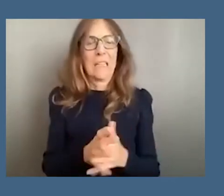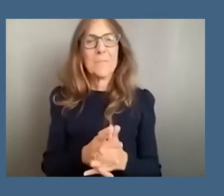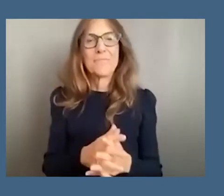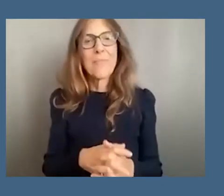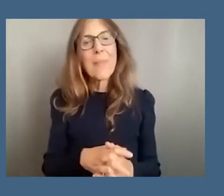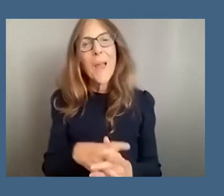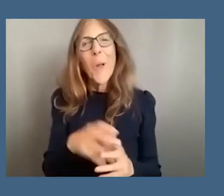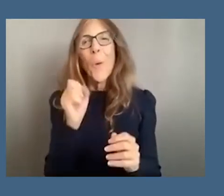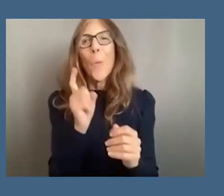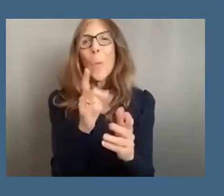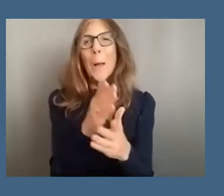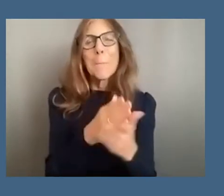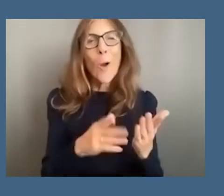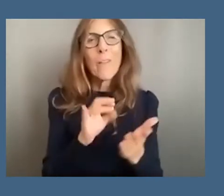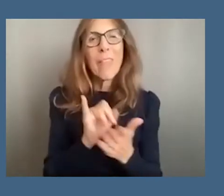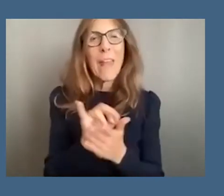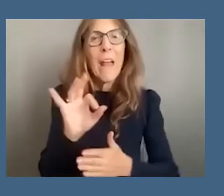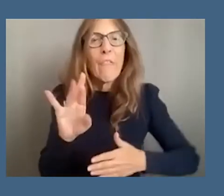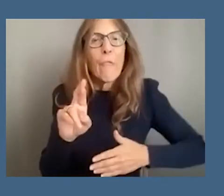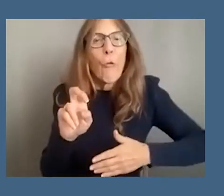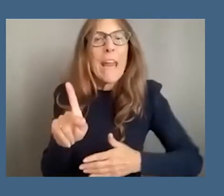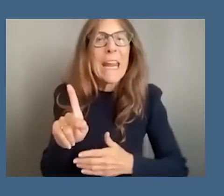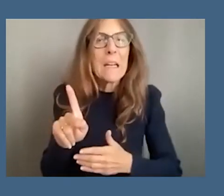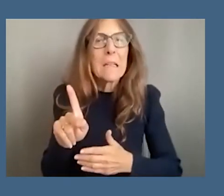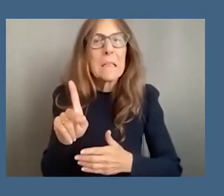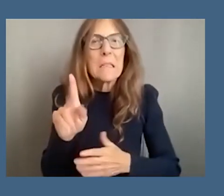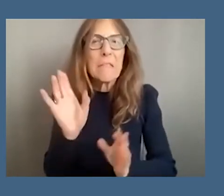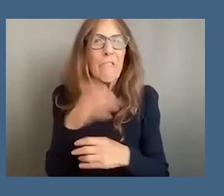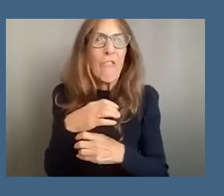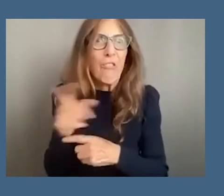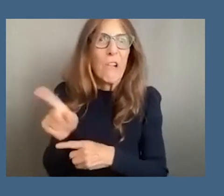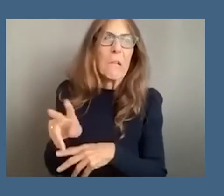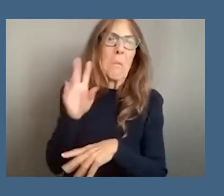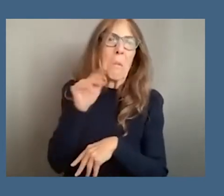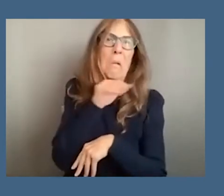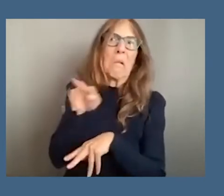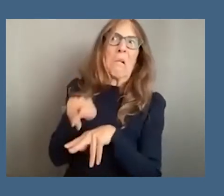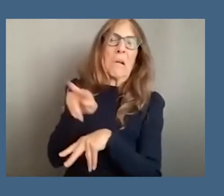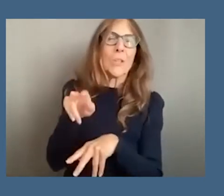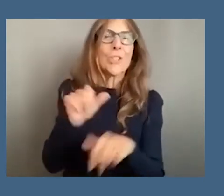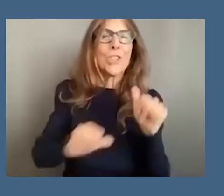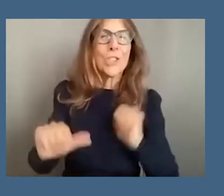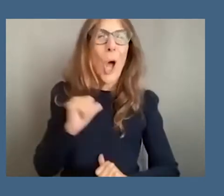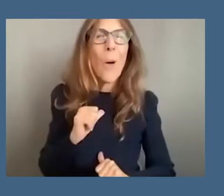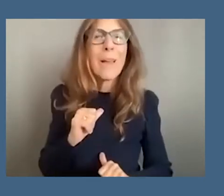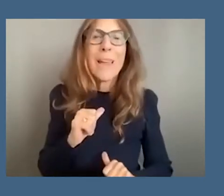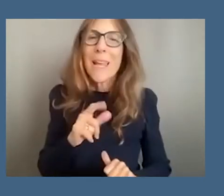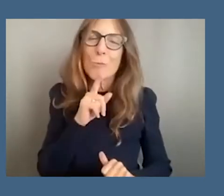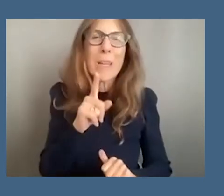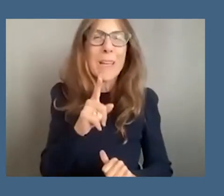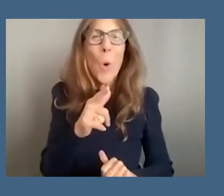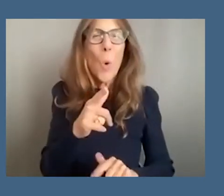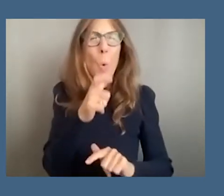aspect of the the freak show is it is fundamentally uh structured on othering who is ever on the stage who is placed on